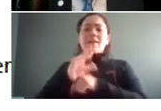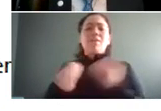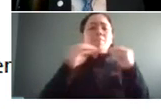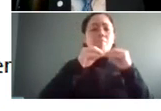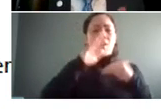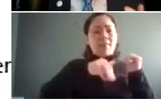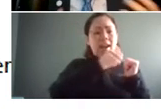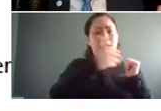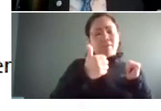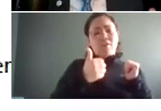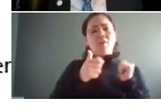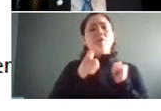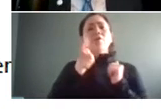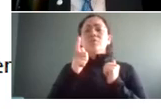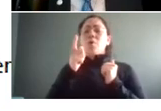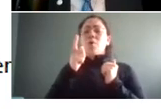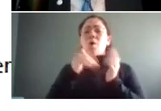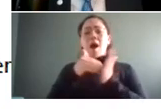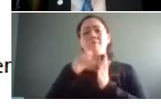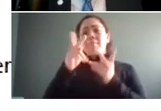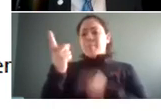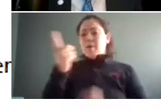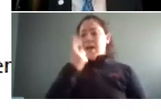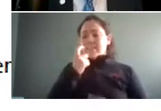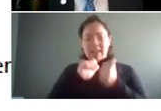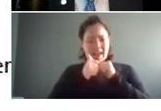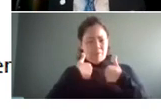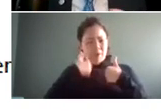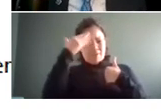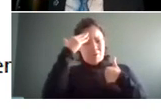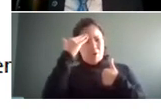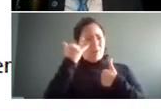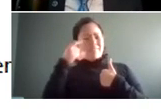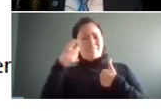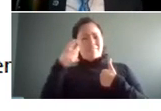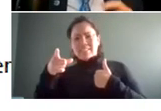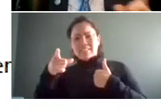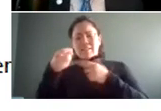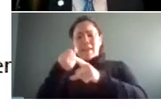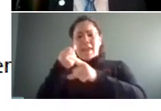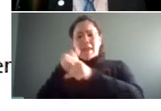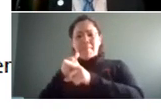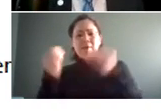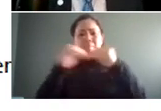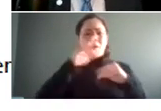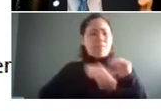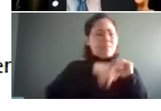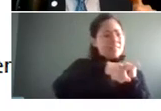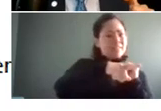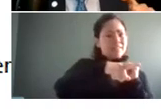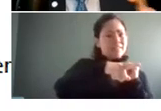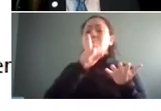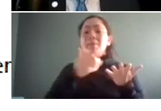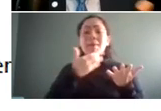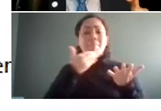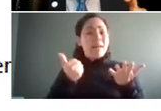most often is how do we know that that a group is being affected more than another group and the best way to do that is really just